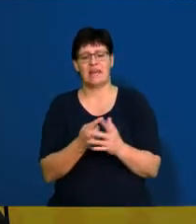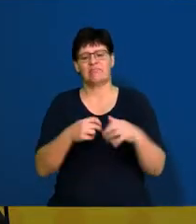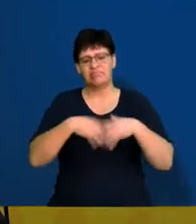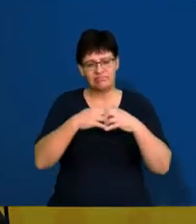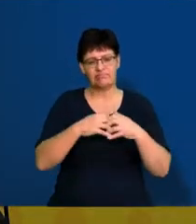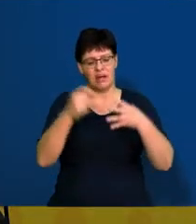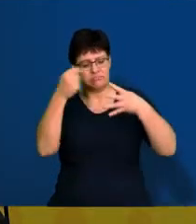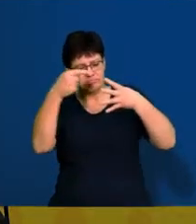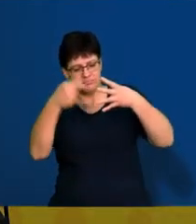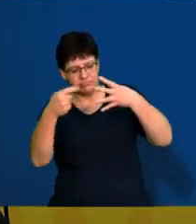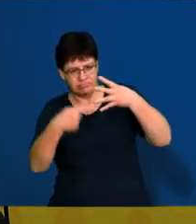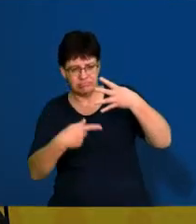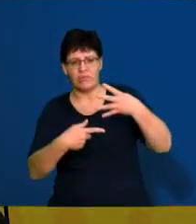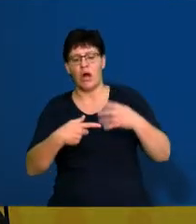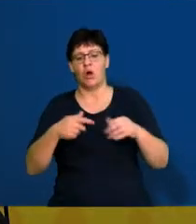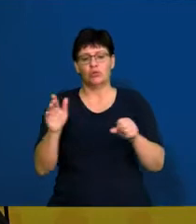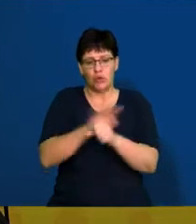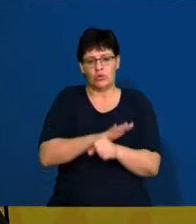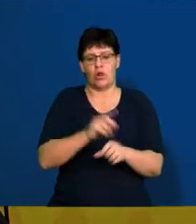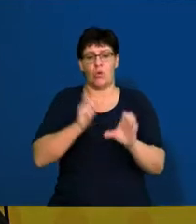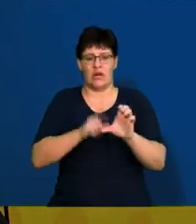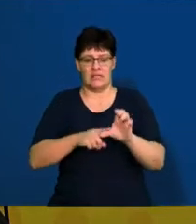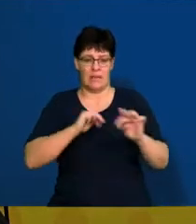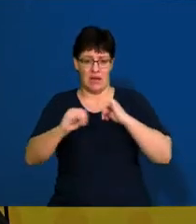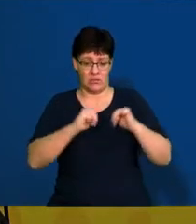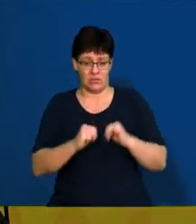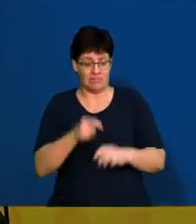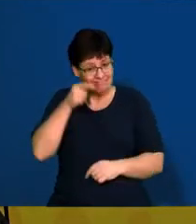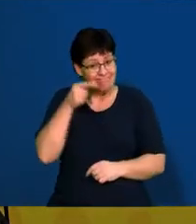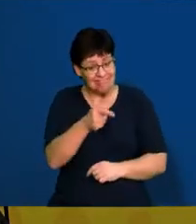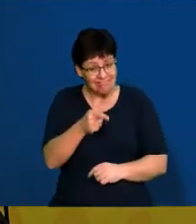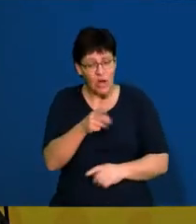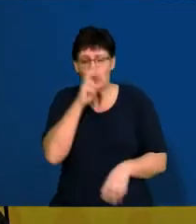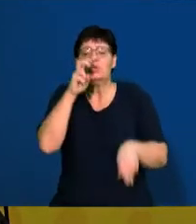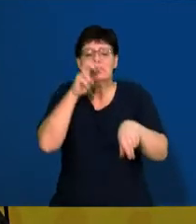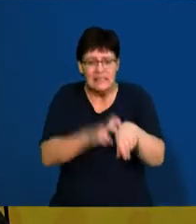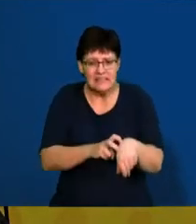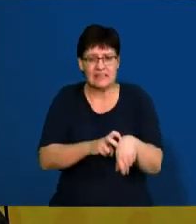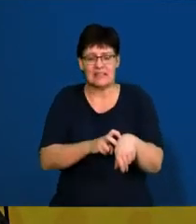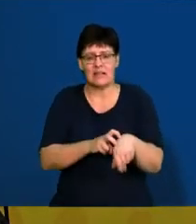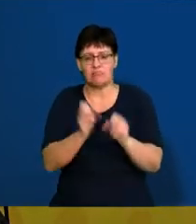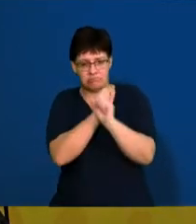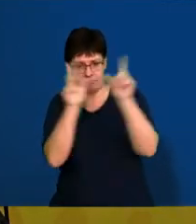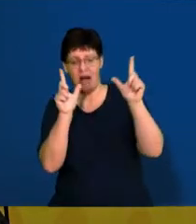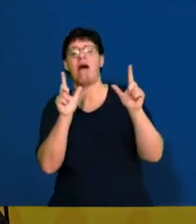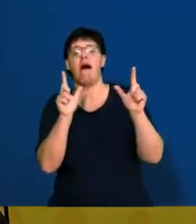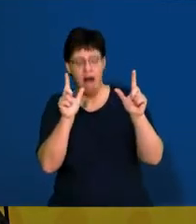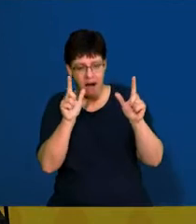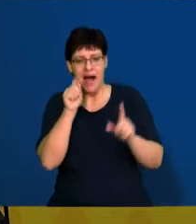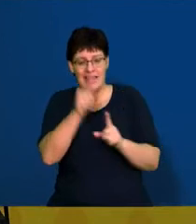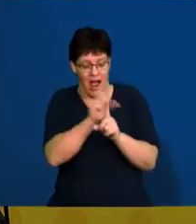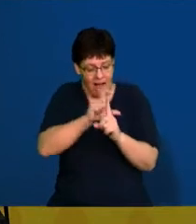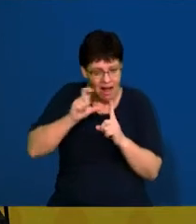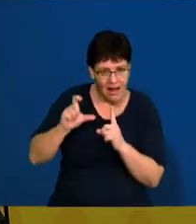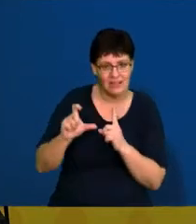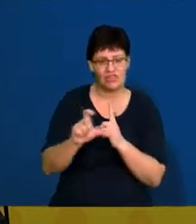elements that make up total quality management. For total quality management, you need to realize that this is a culture